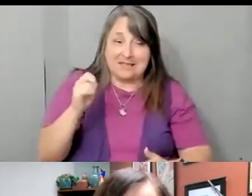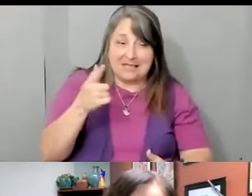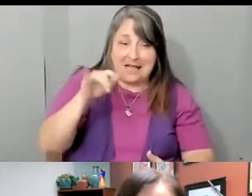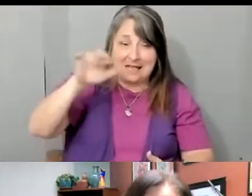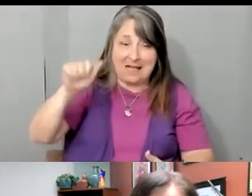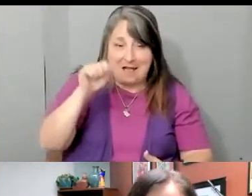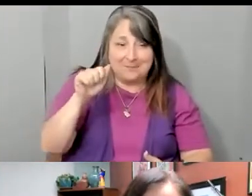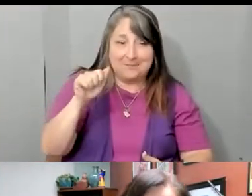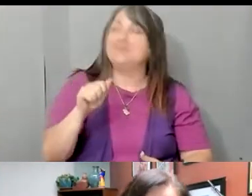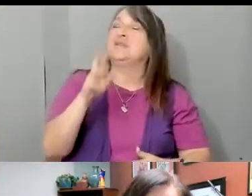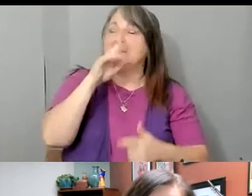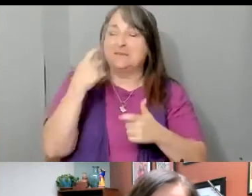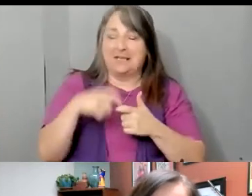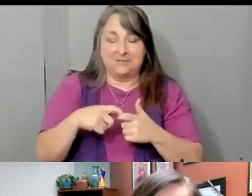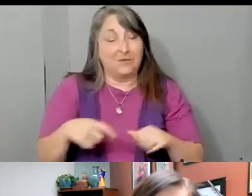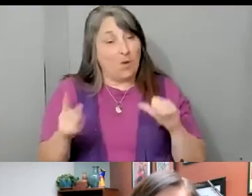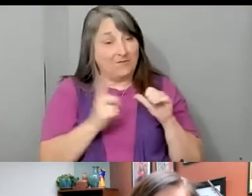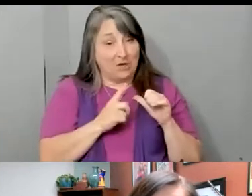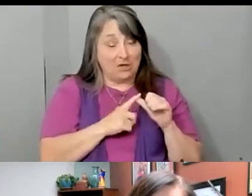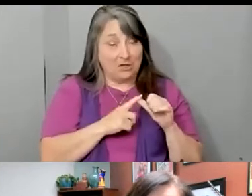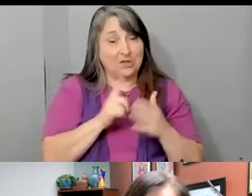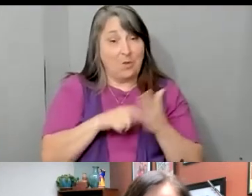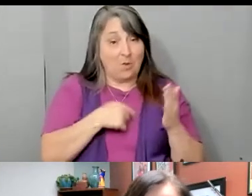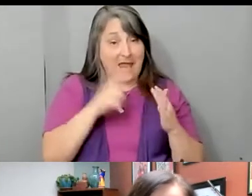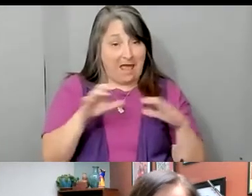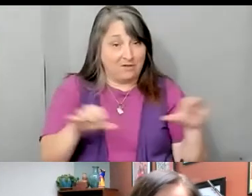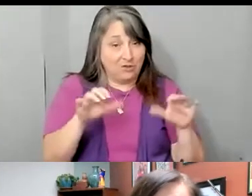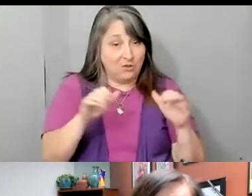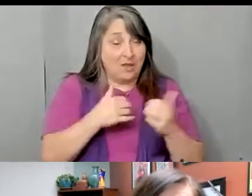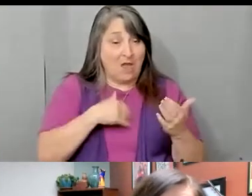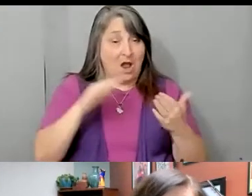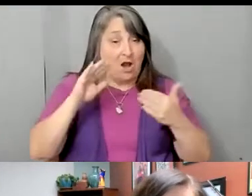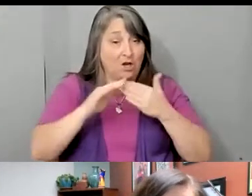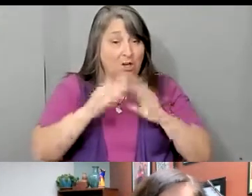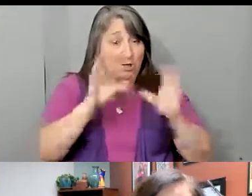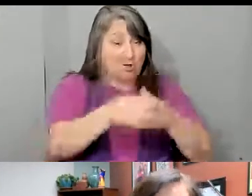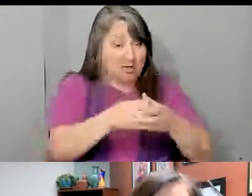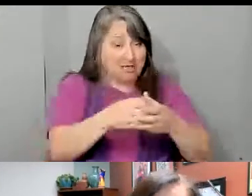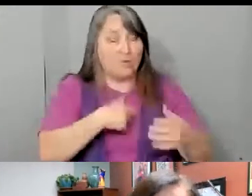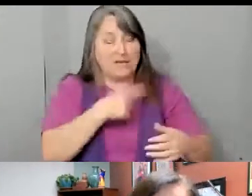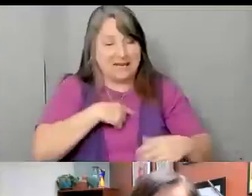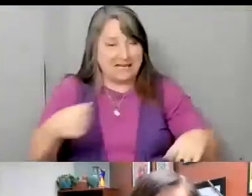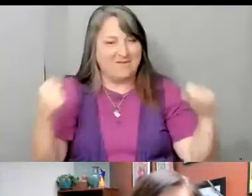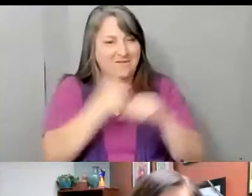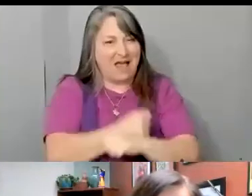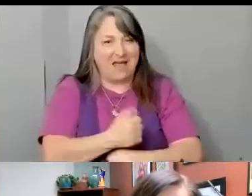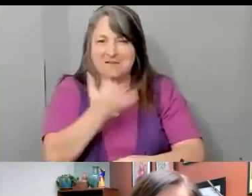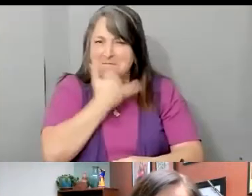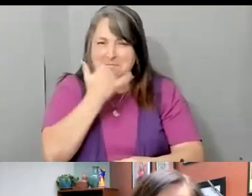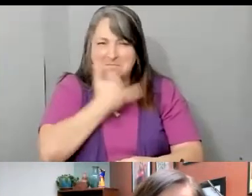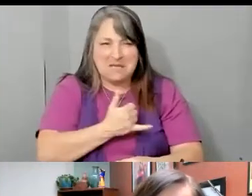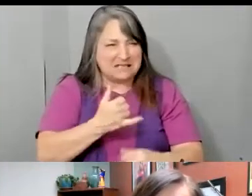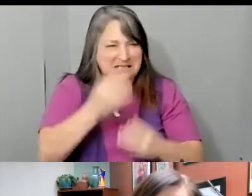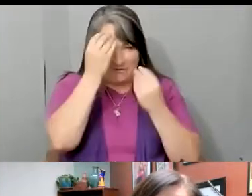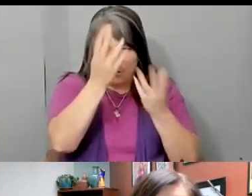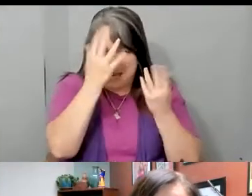Bueno, primeramente, lo que tenemos que hacer con nuestra comunidad es combatir la desinformación porque hay muchas campañas que